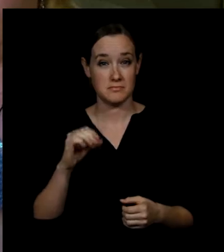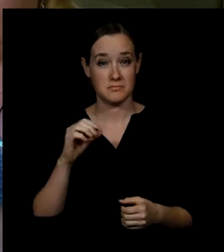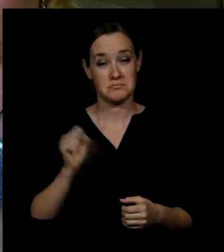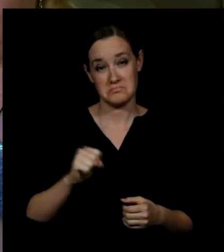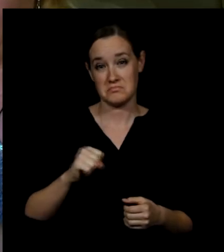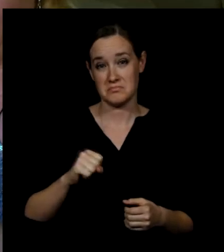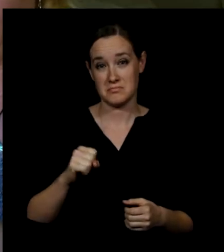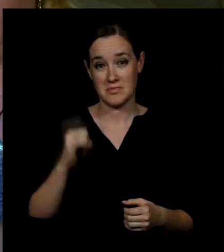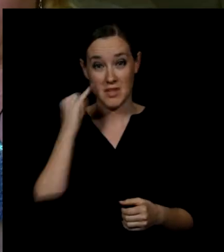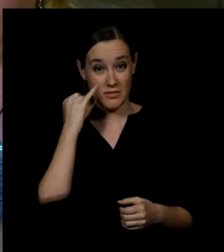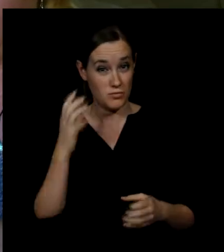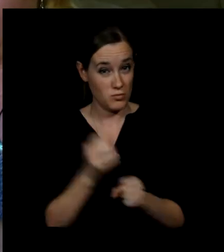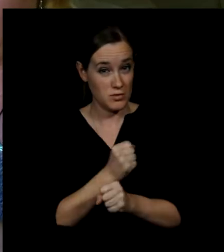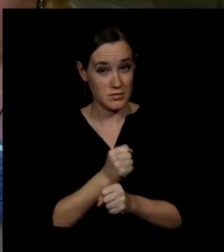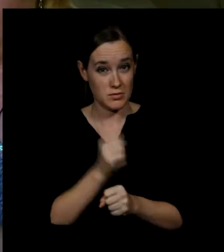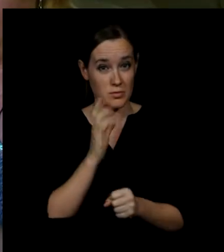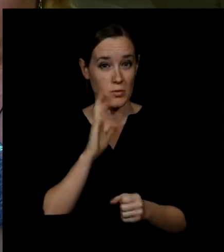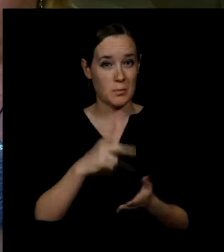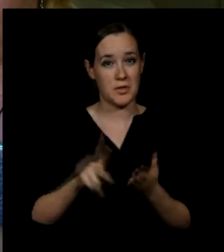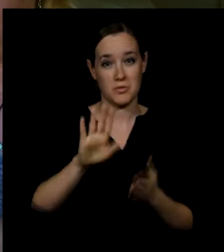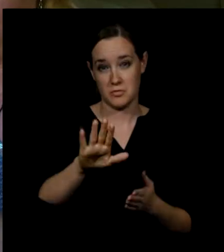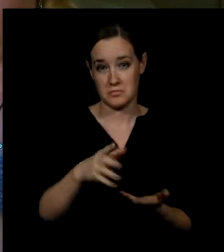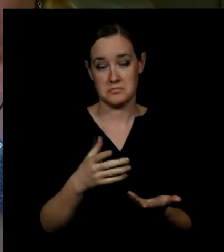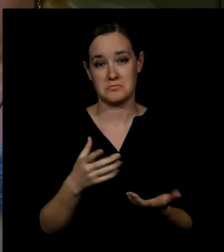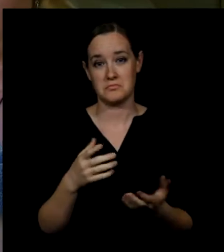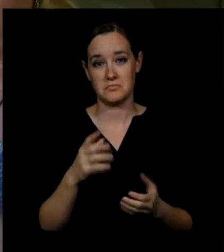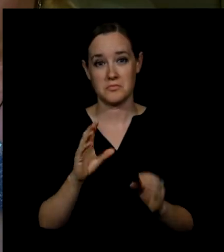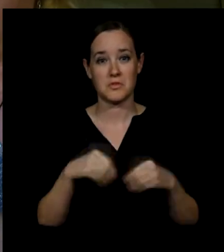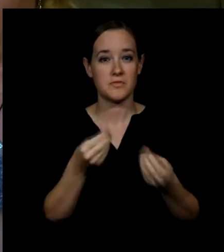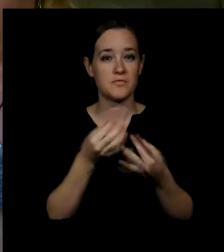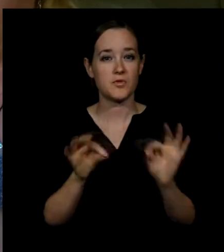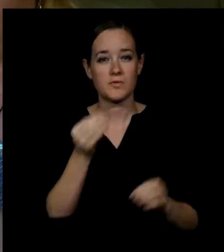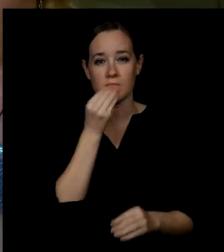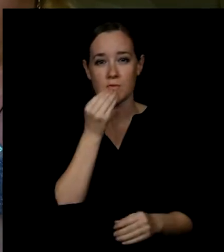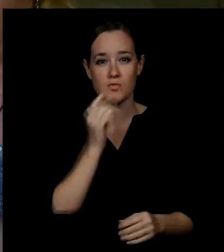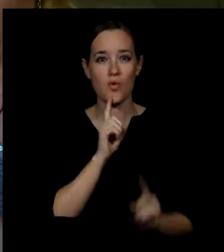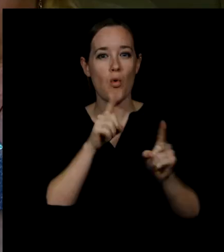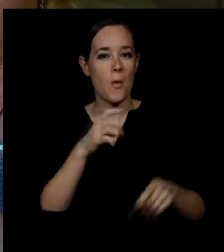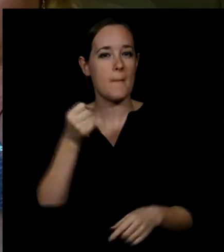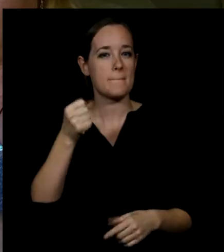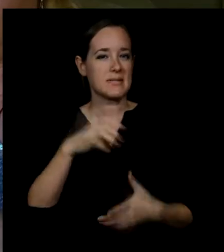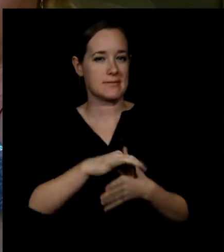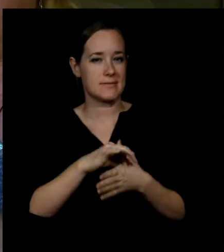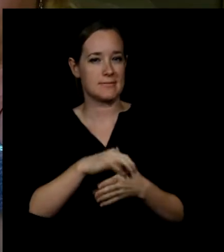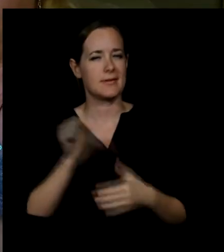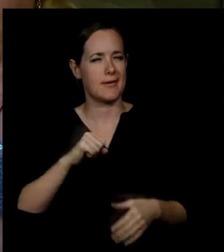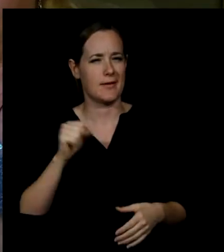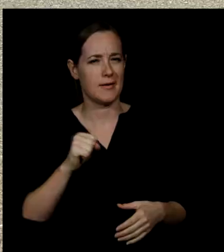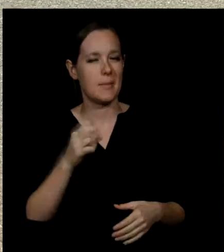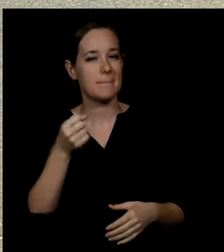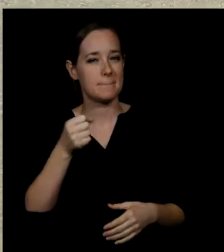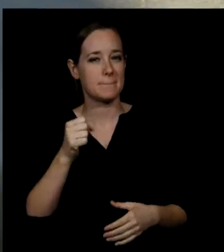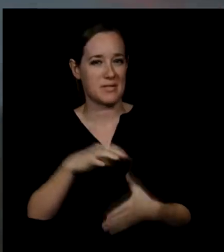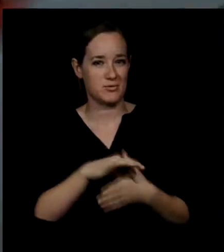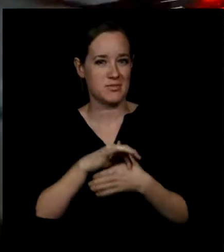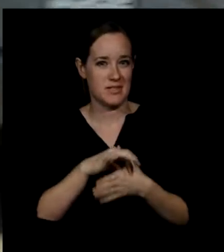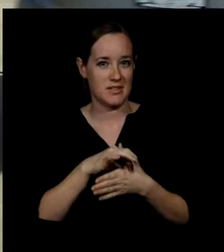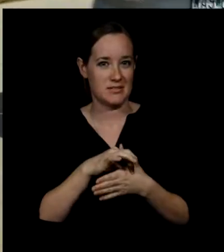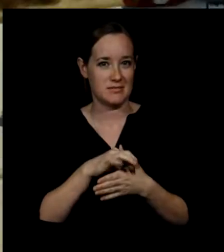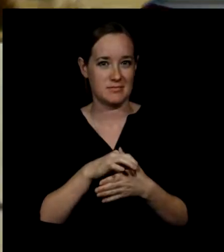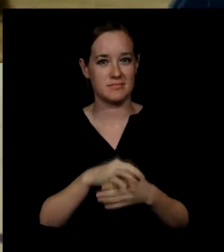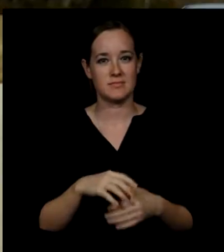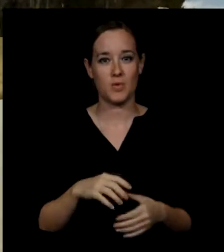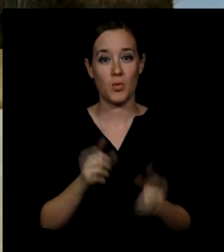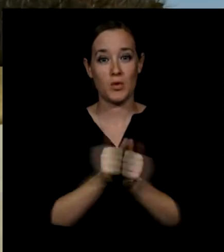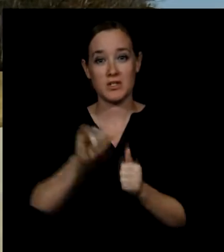So, yeah, no, and then if you win, it pays out, they're going to give you free meals. You're going to want to order the milk steak. Yeah, yeah, the milk